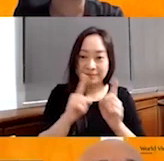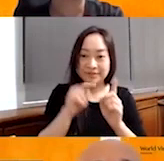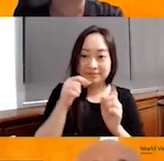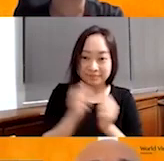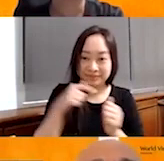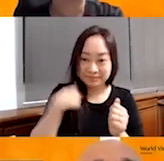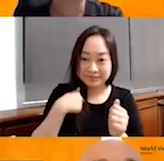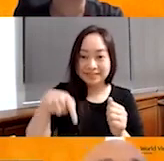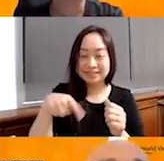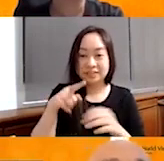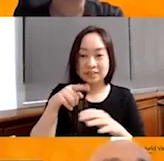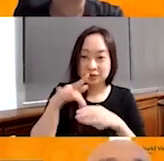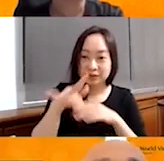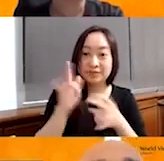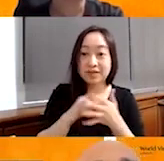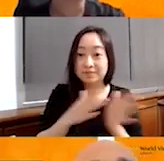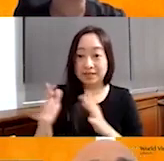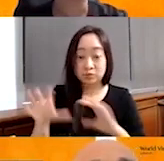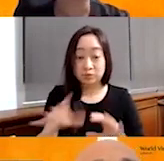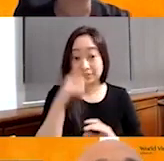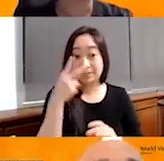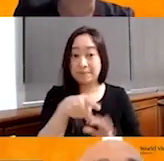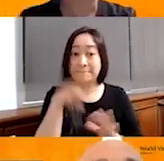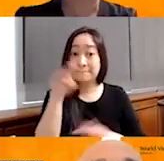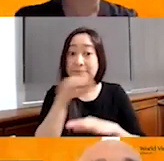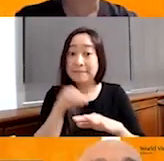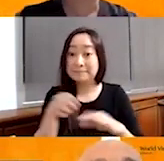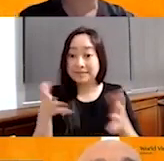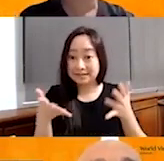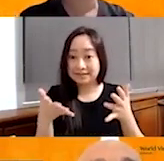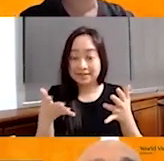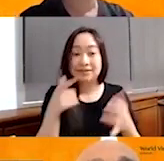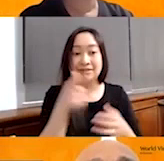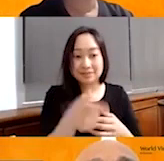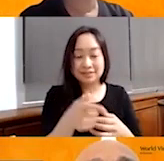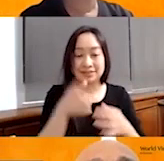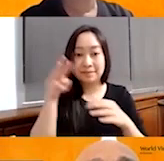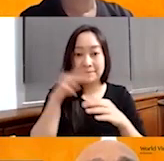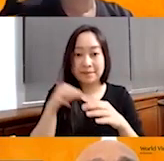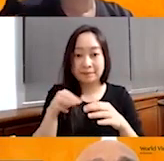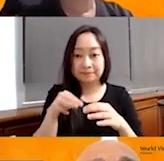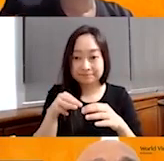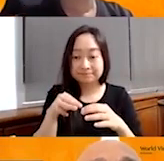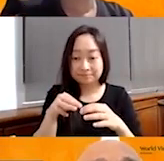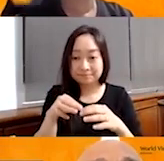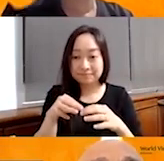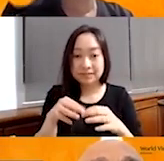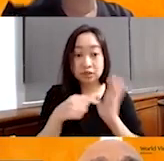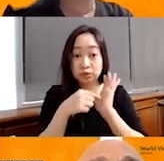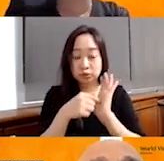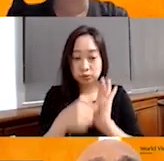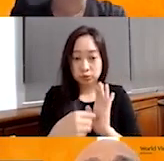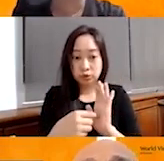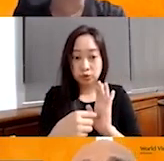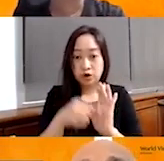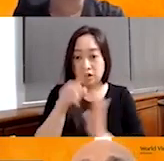do. The map that we have here is the map that show the